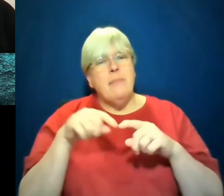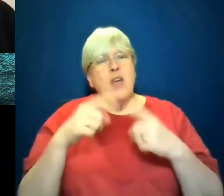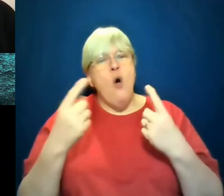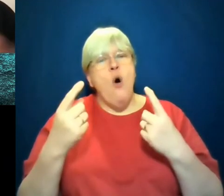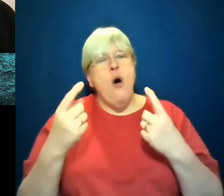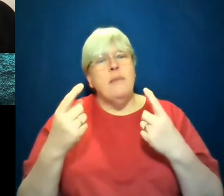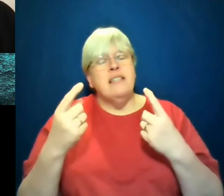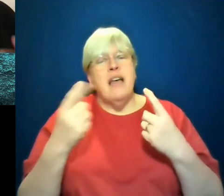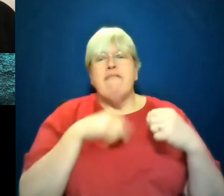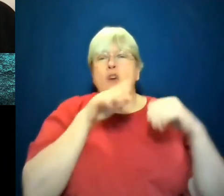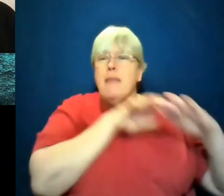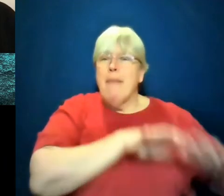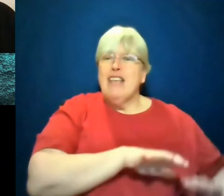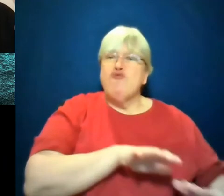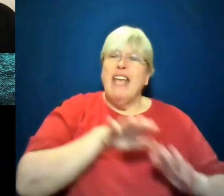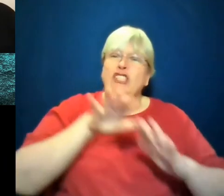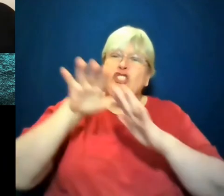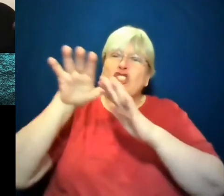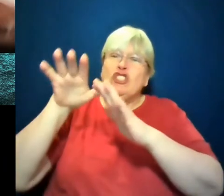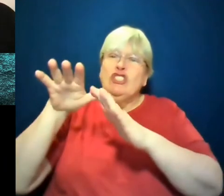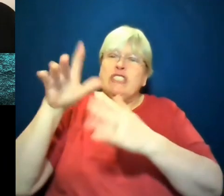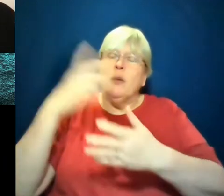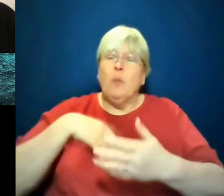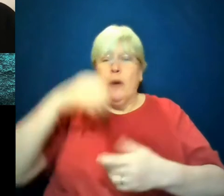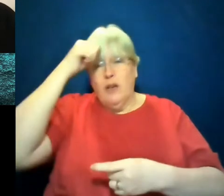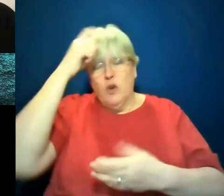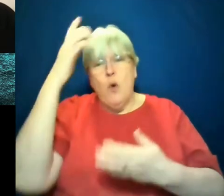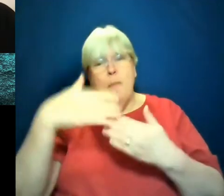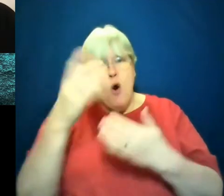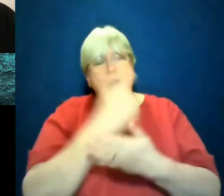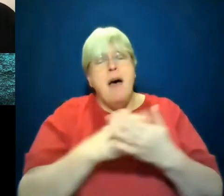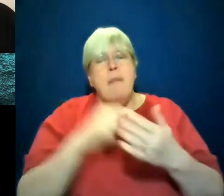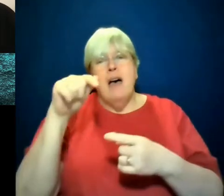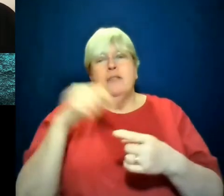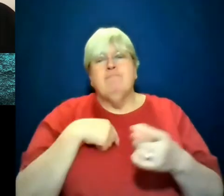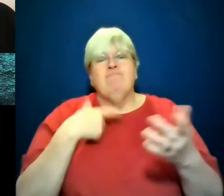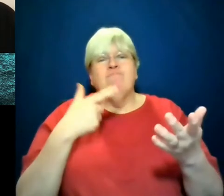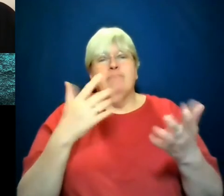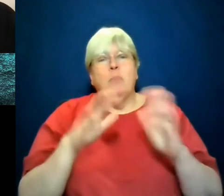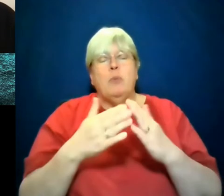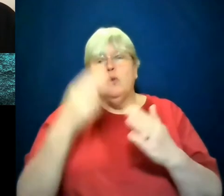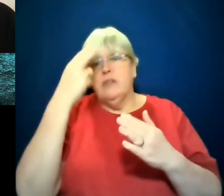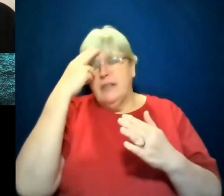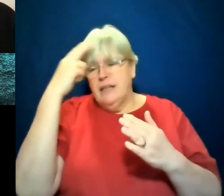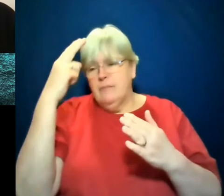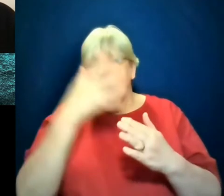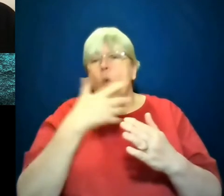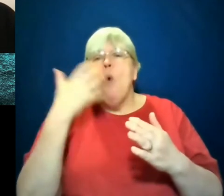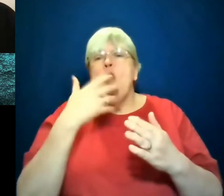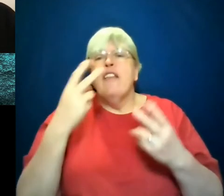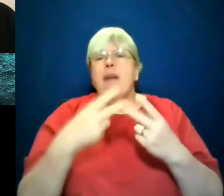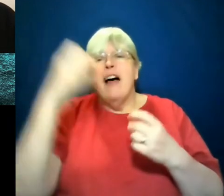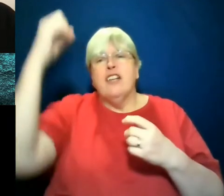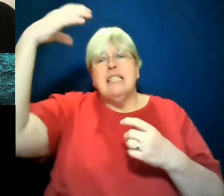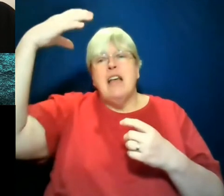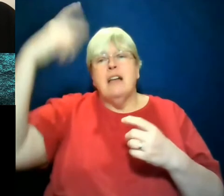Migration, for which if readers want to know more about this historical event, and in the States, there's a book called The Warmth of Other Suns by